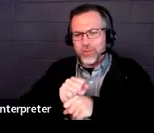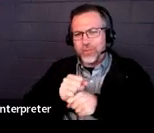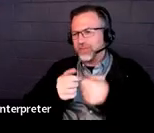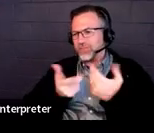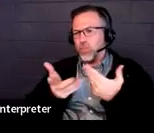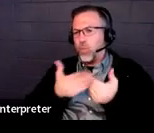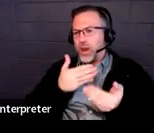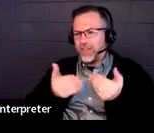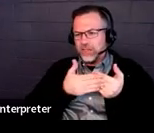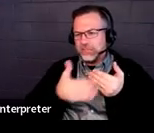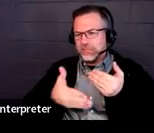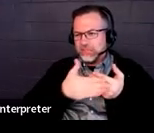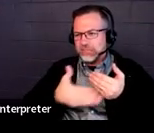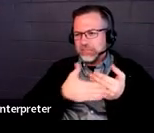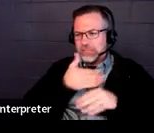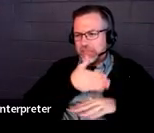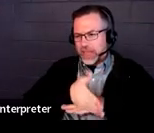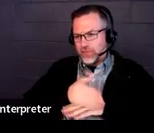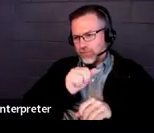high school.